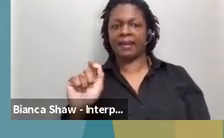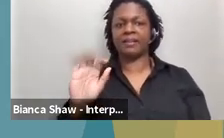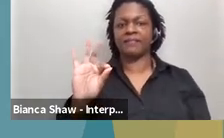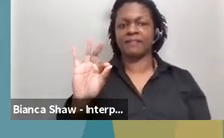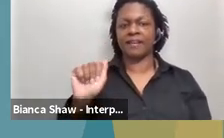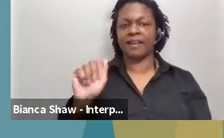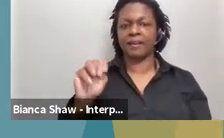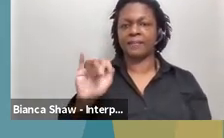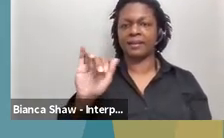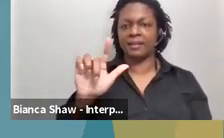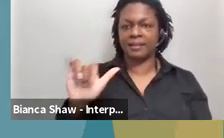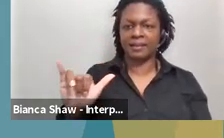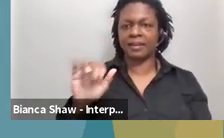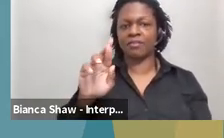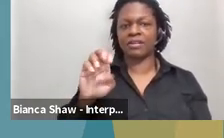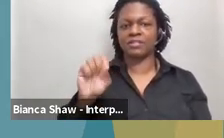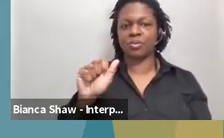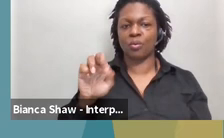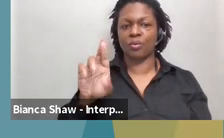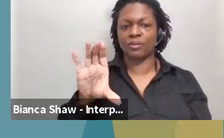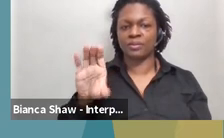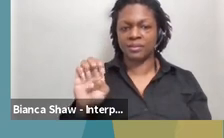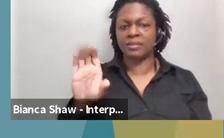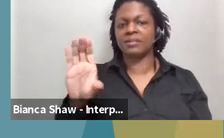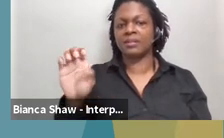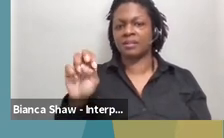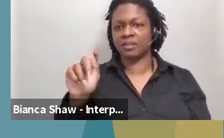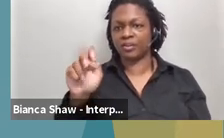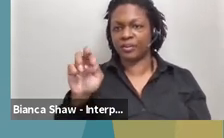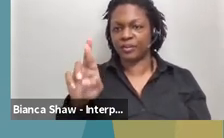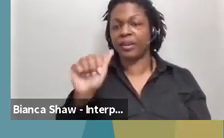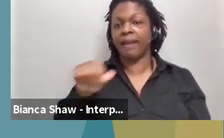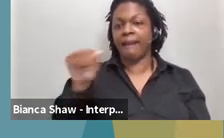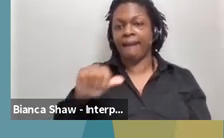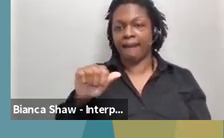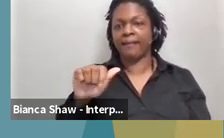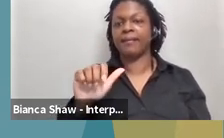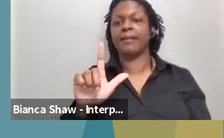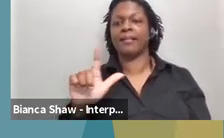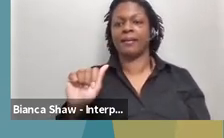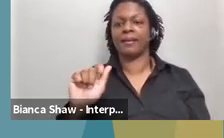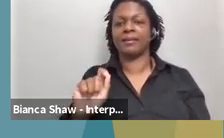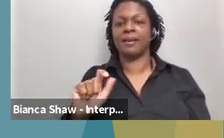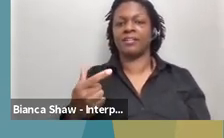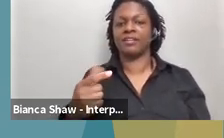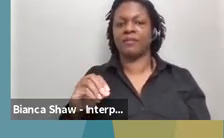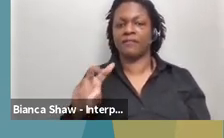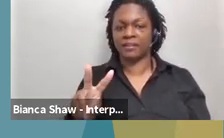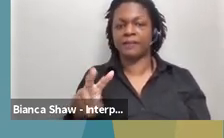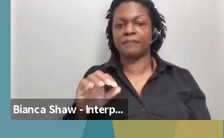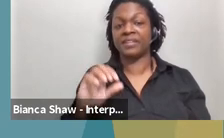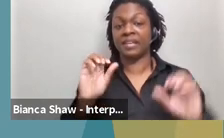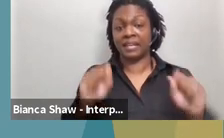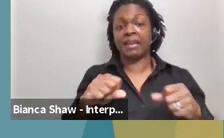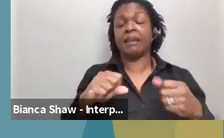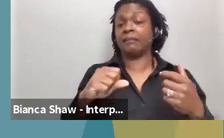at LA.gov. And you can reach them anytime between 8 a.m. and 4 p.m. Central Time, Monday through Friday.